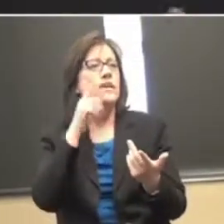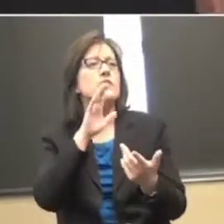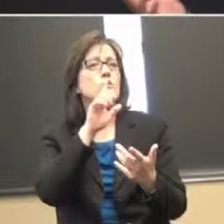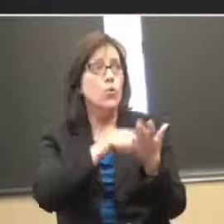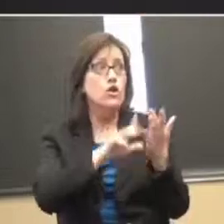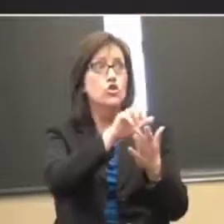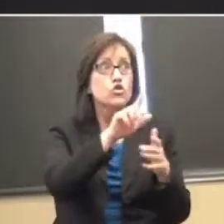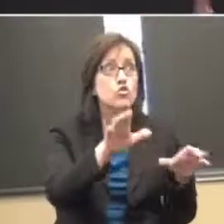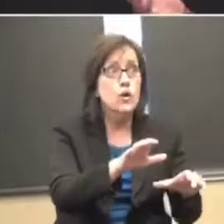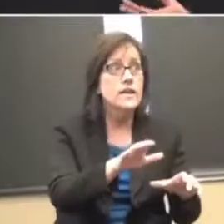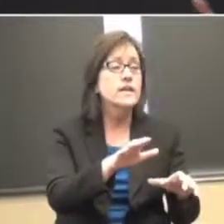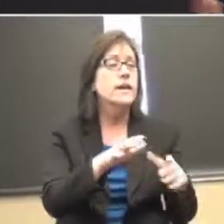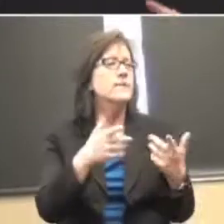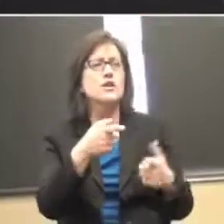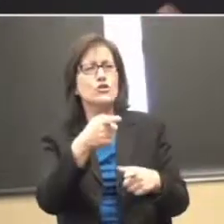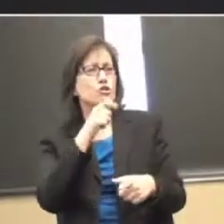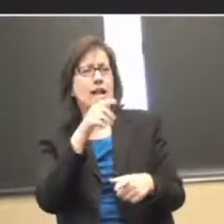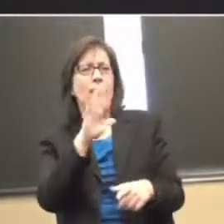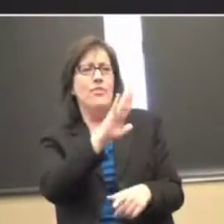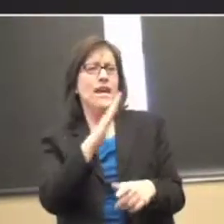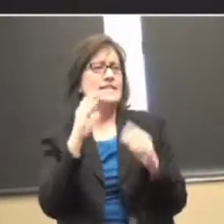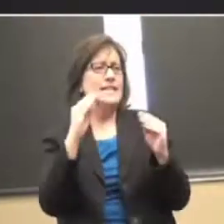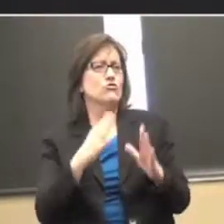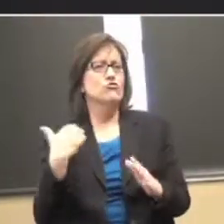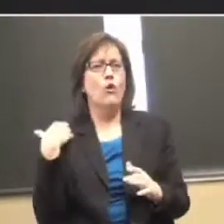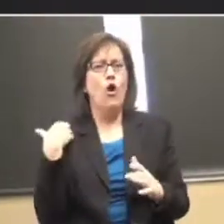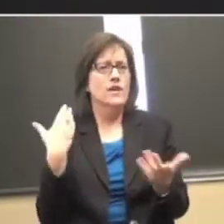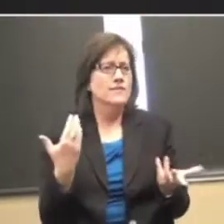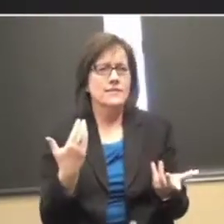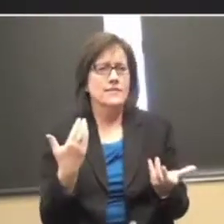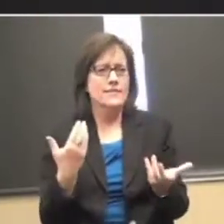And you're not their boss, but this isn't going to work, we don't do it.